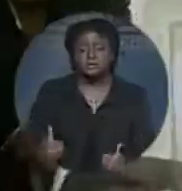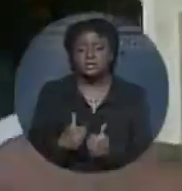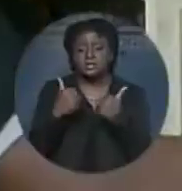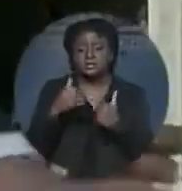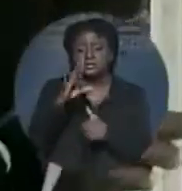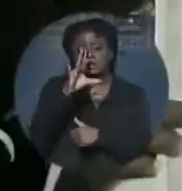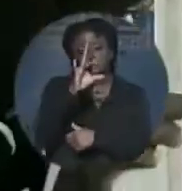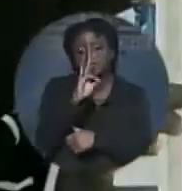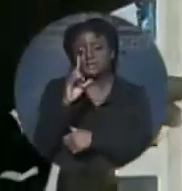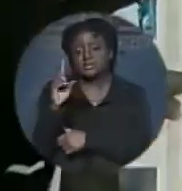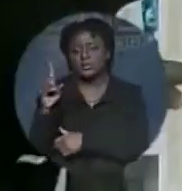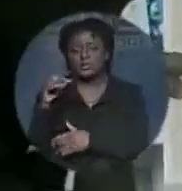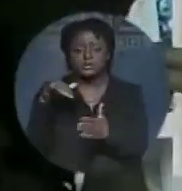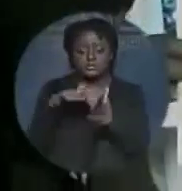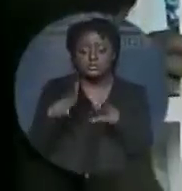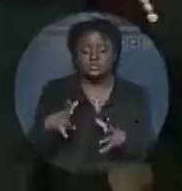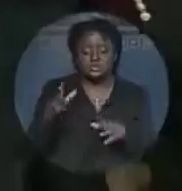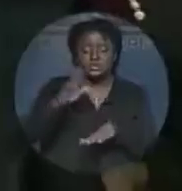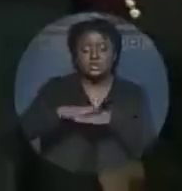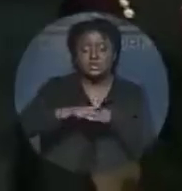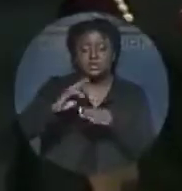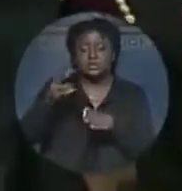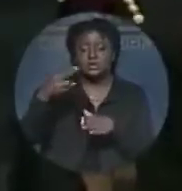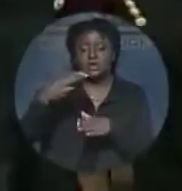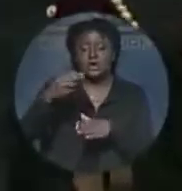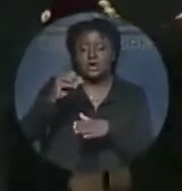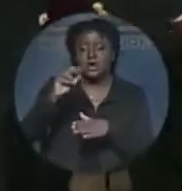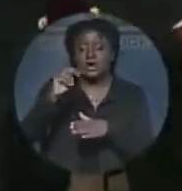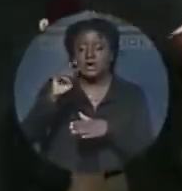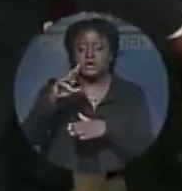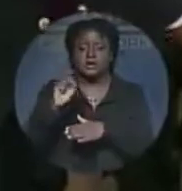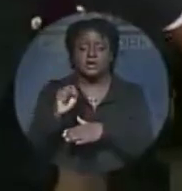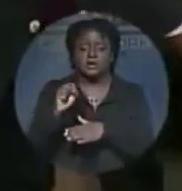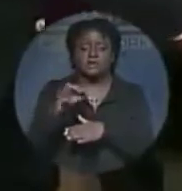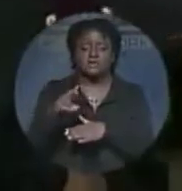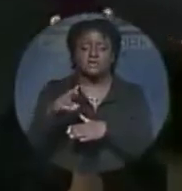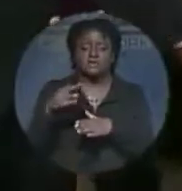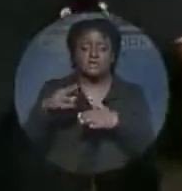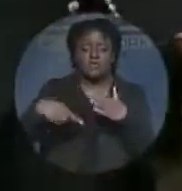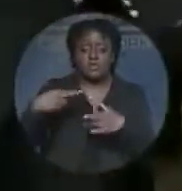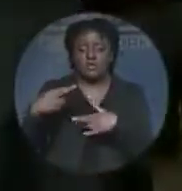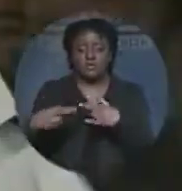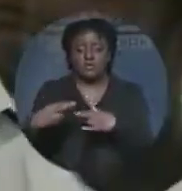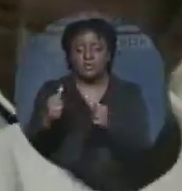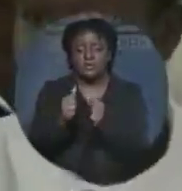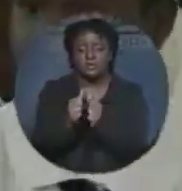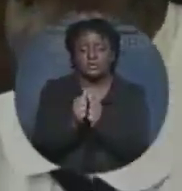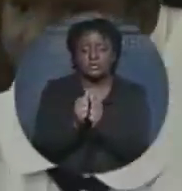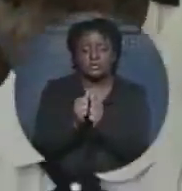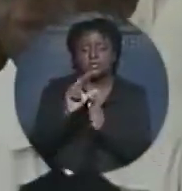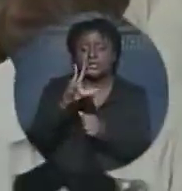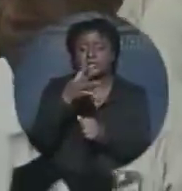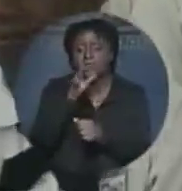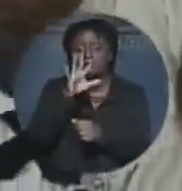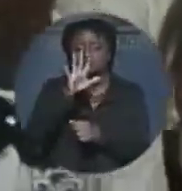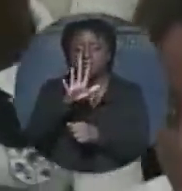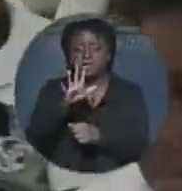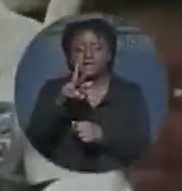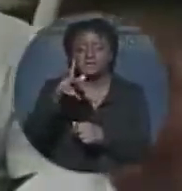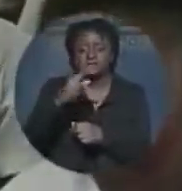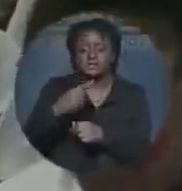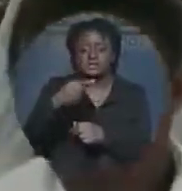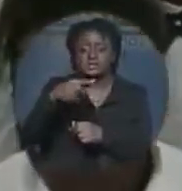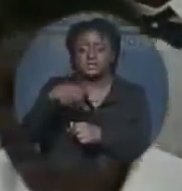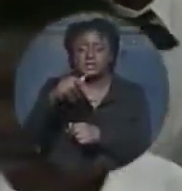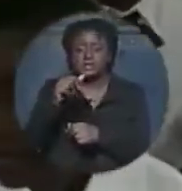roll with a 3.0 GPA, and 23 students made the principal's list with a 3.5 GPA and above. While this is a major